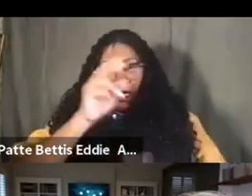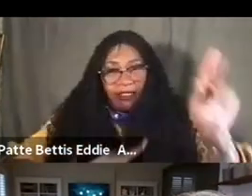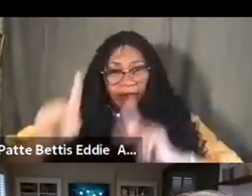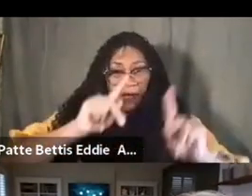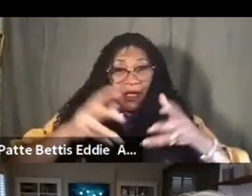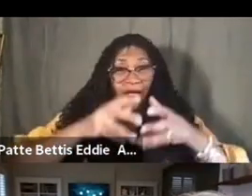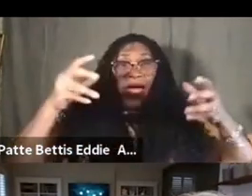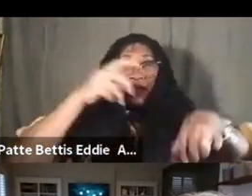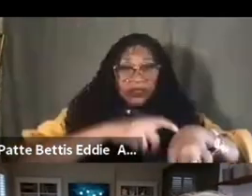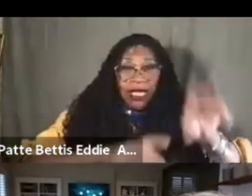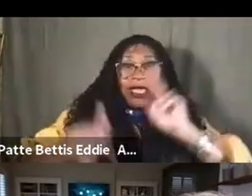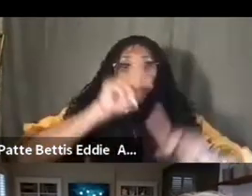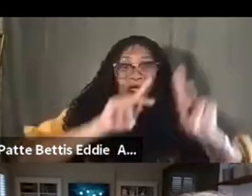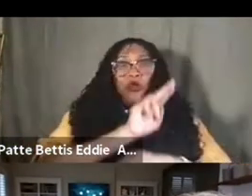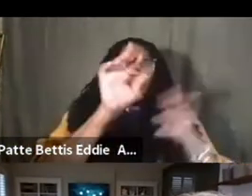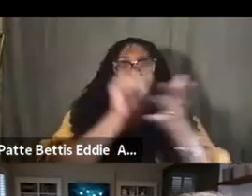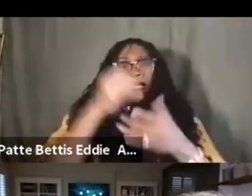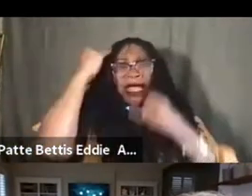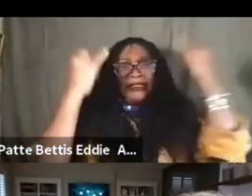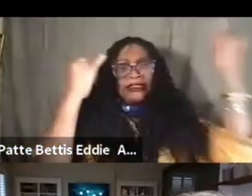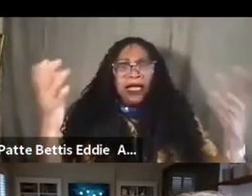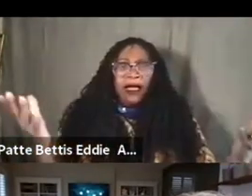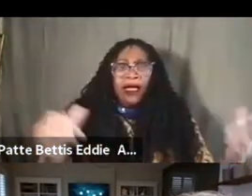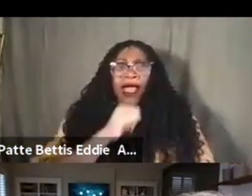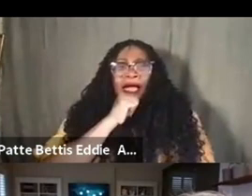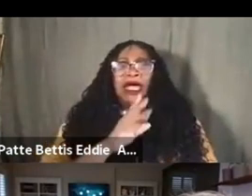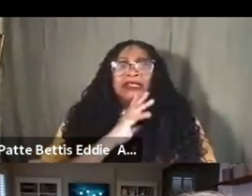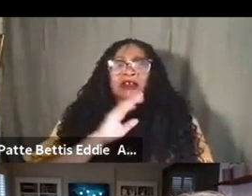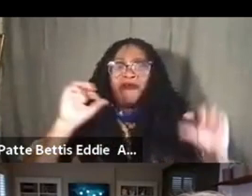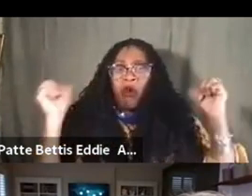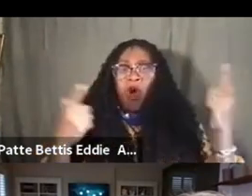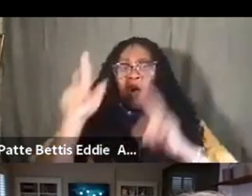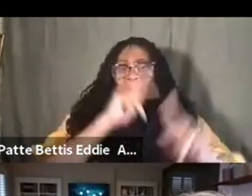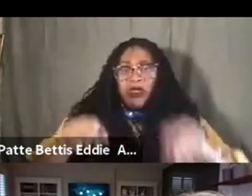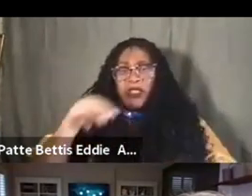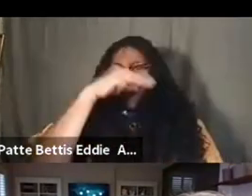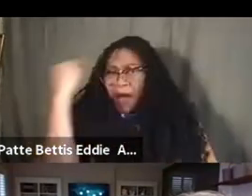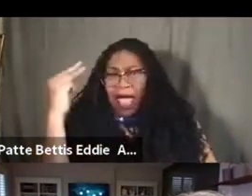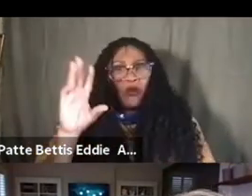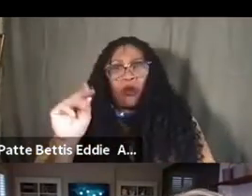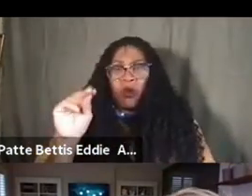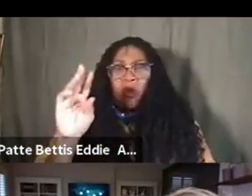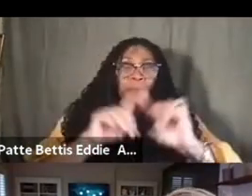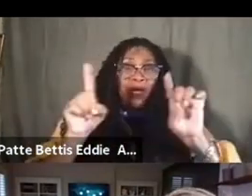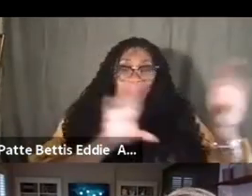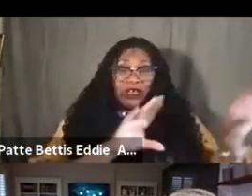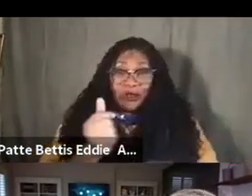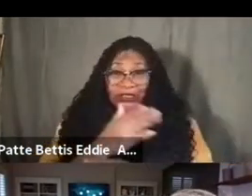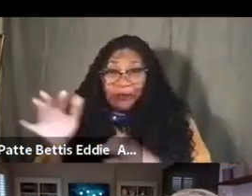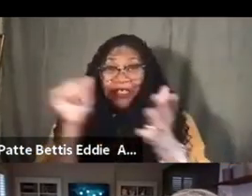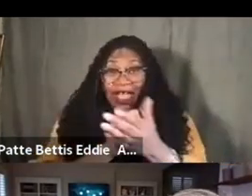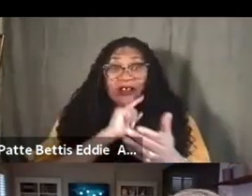lot of times people use this idea, well, well, I'm not, I'm not speaking for every black person, but what, but when we do something that is